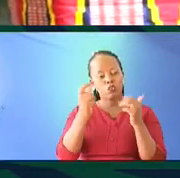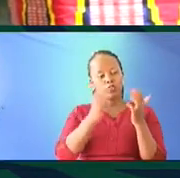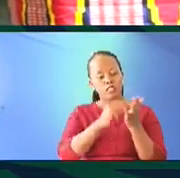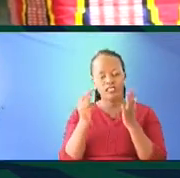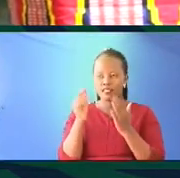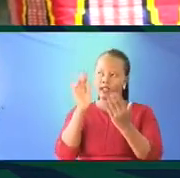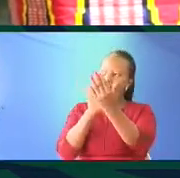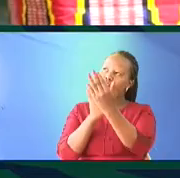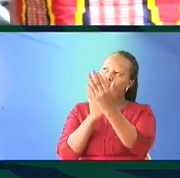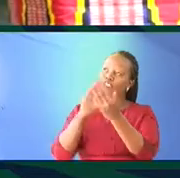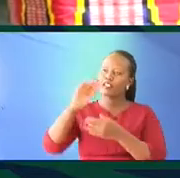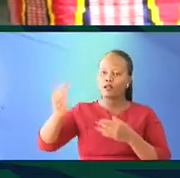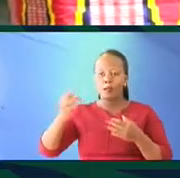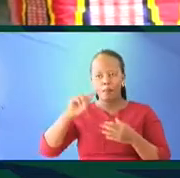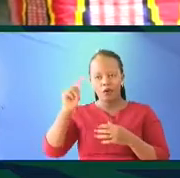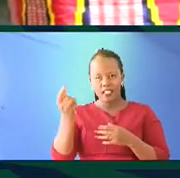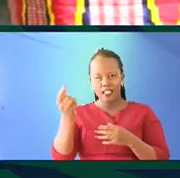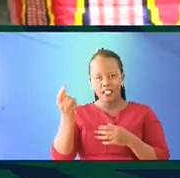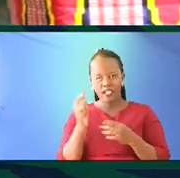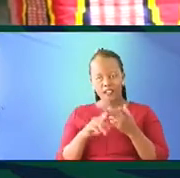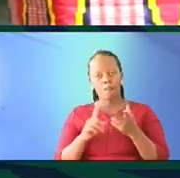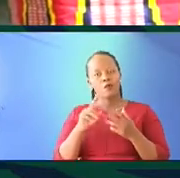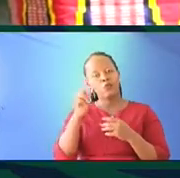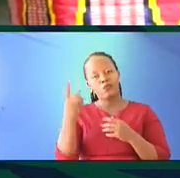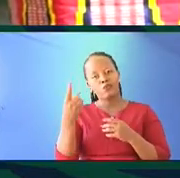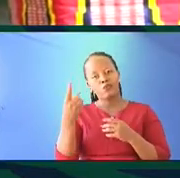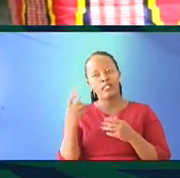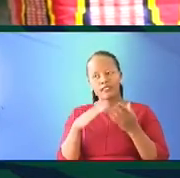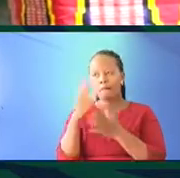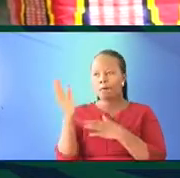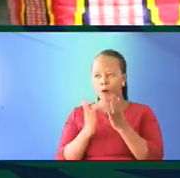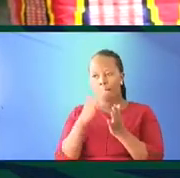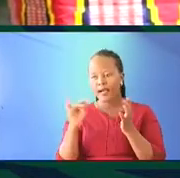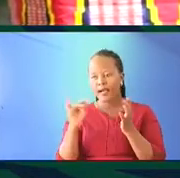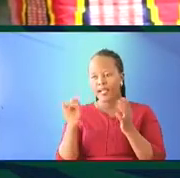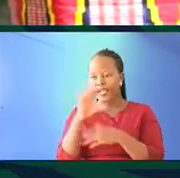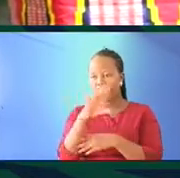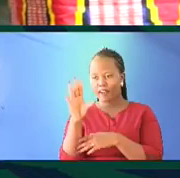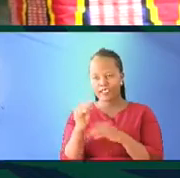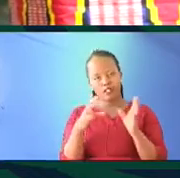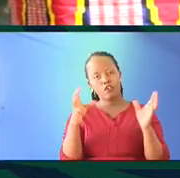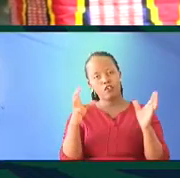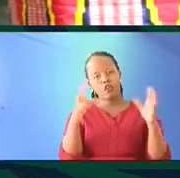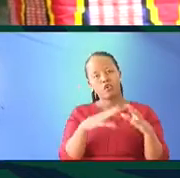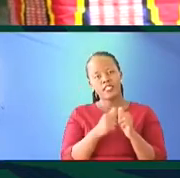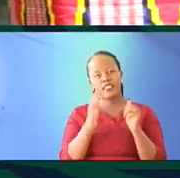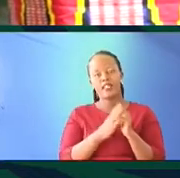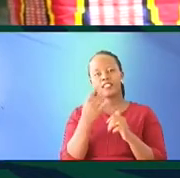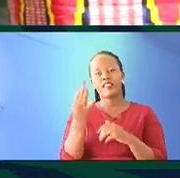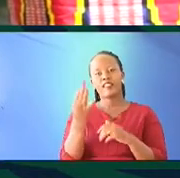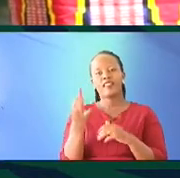Facing Mount Kenya, a seminal book for at least for one, you know, the first probably ethnography by an African of an African community, 1938.